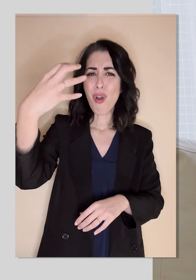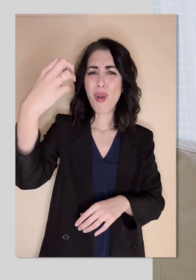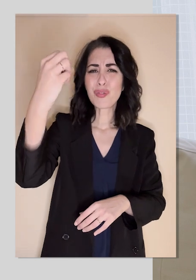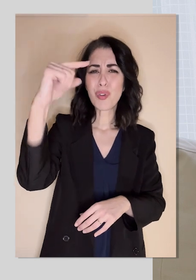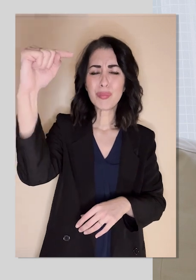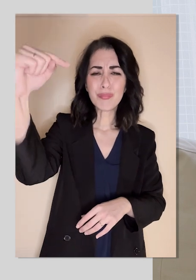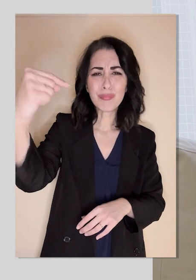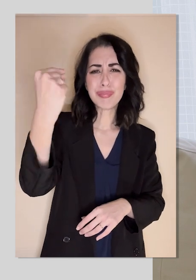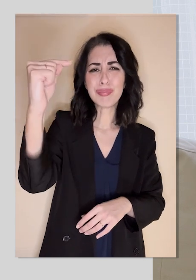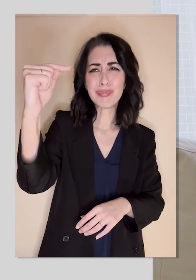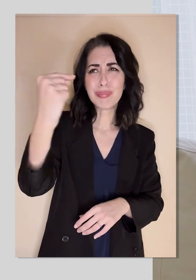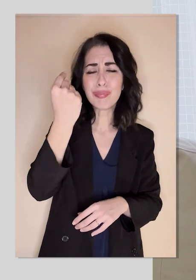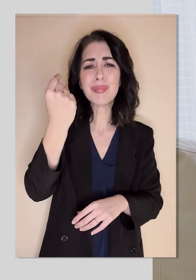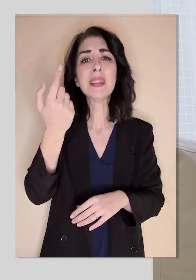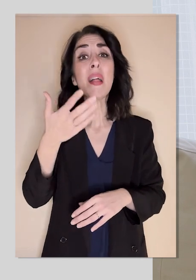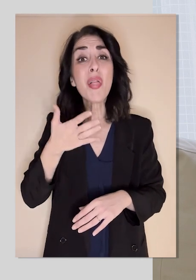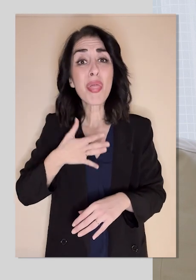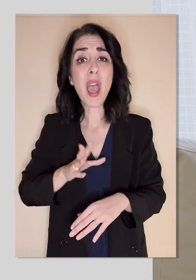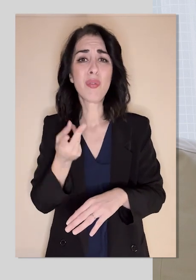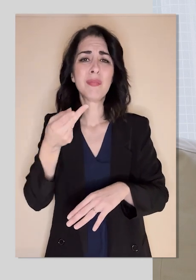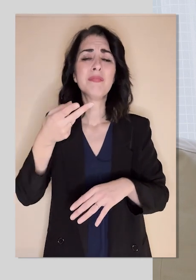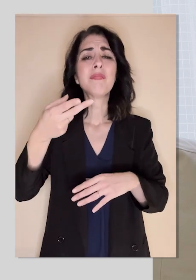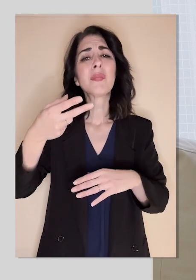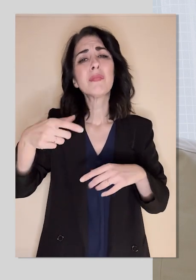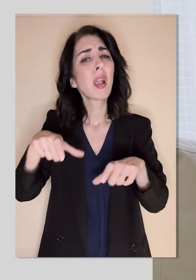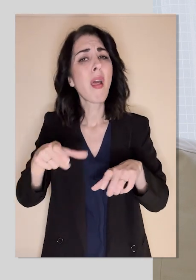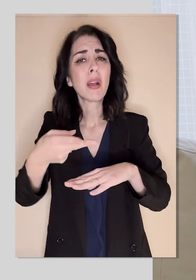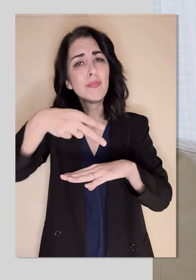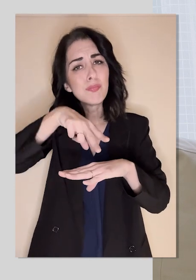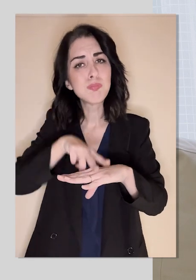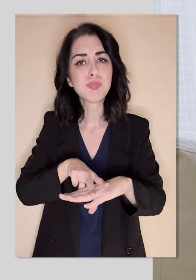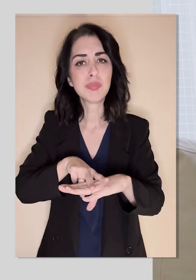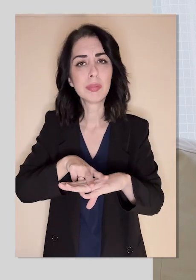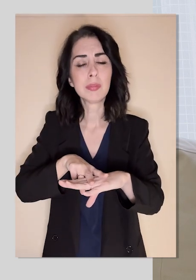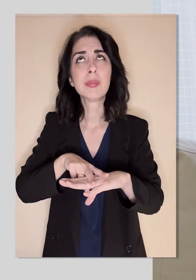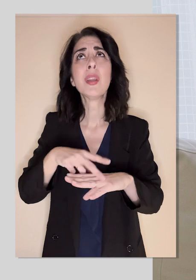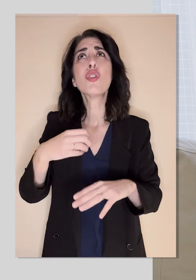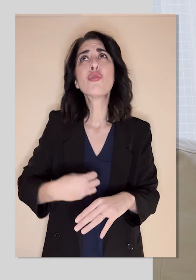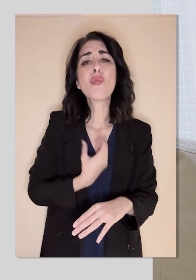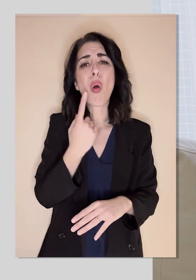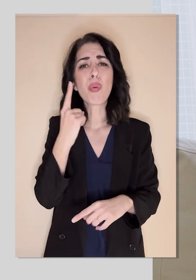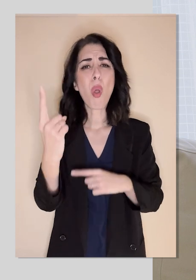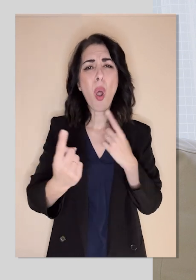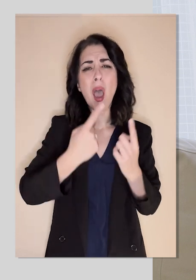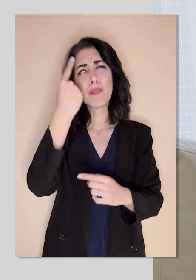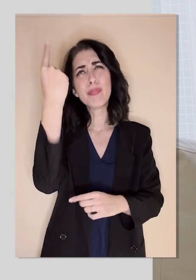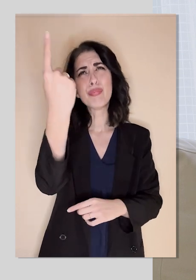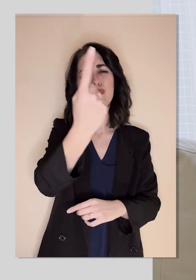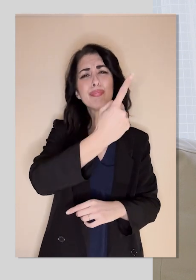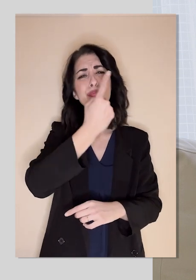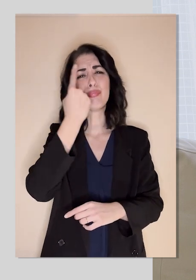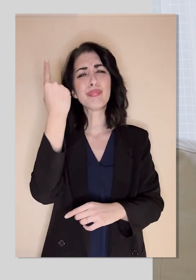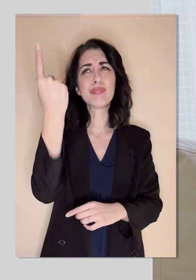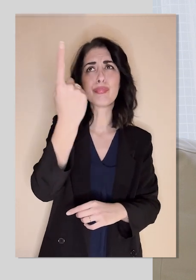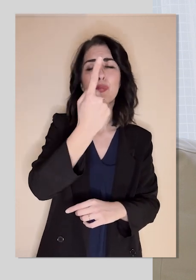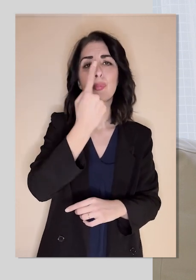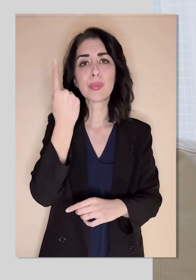And they're dizzy, or the room is spinning. Or it could happen without a migraine attack. And